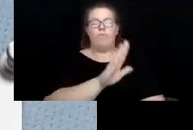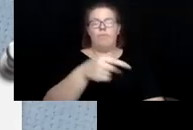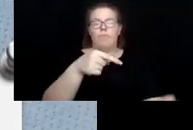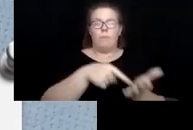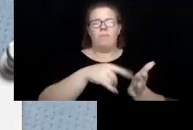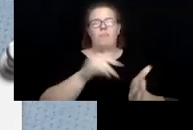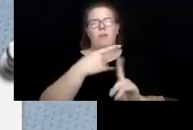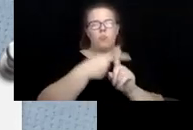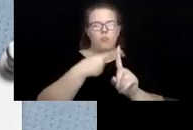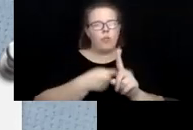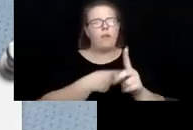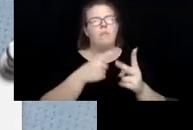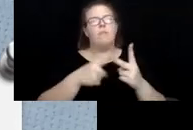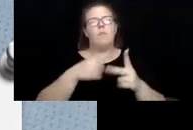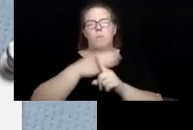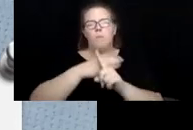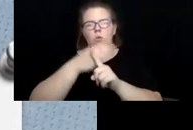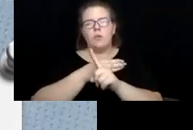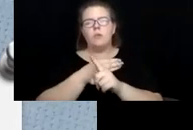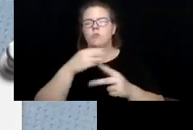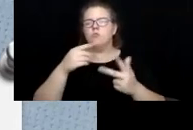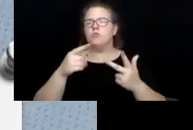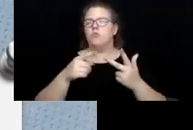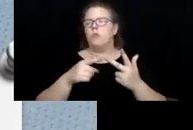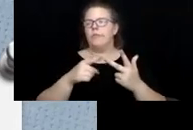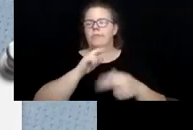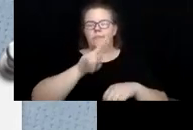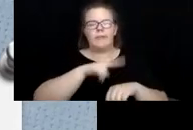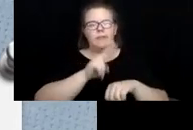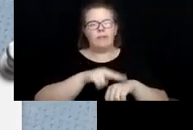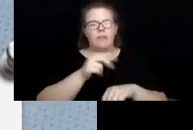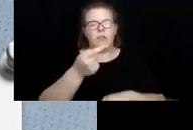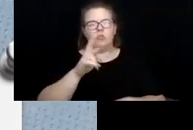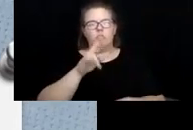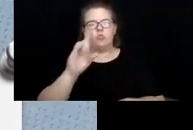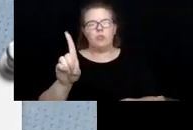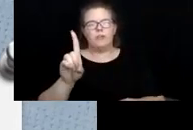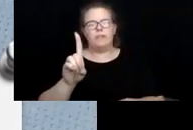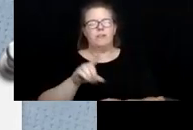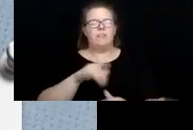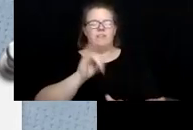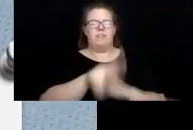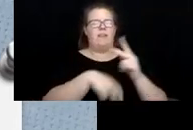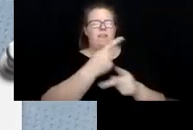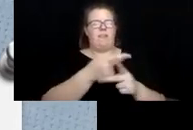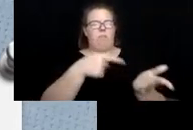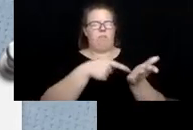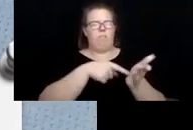rent or mortgage or national grid or those type of bills need to be paid.